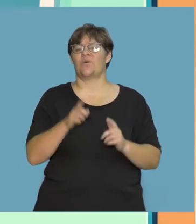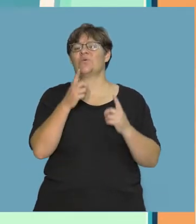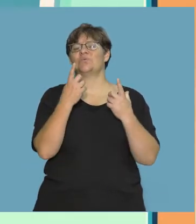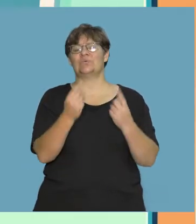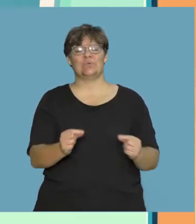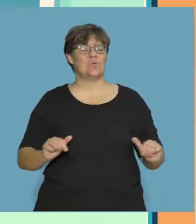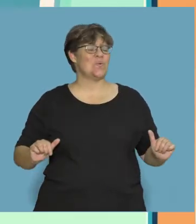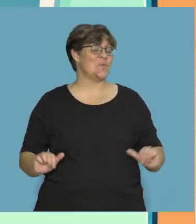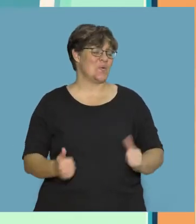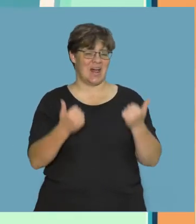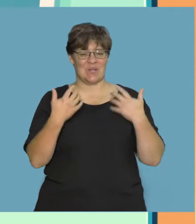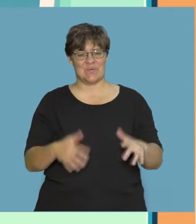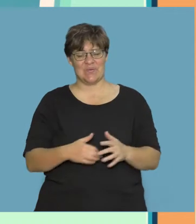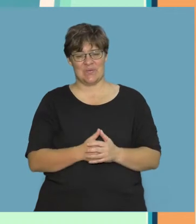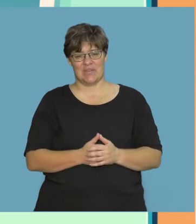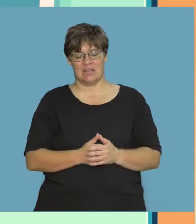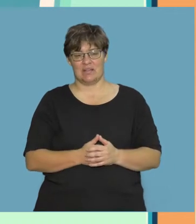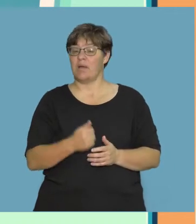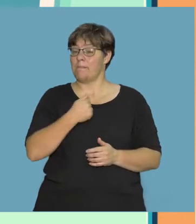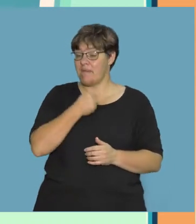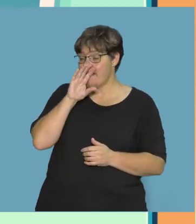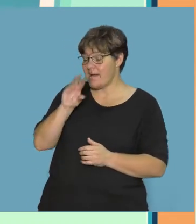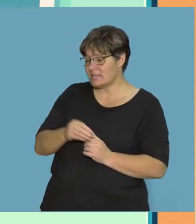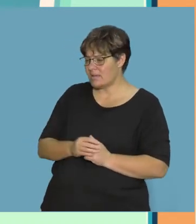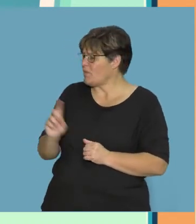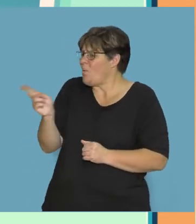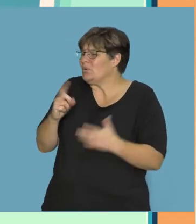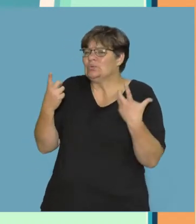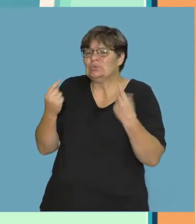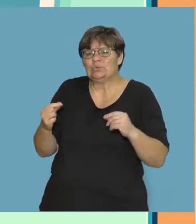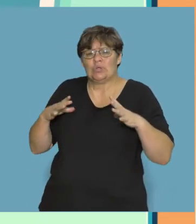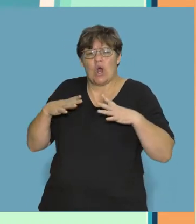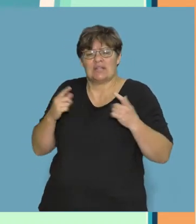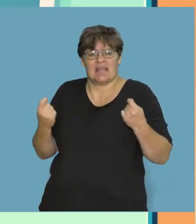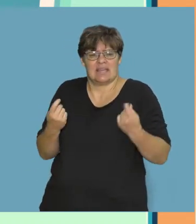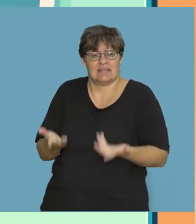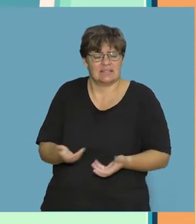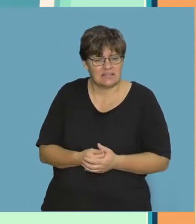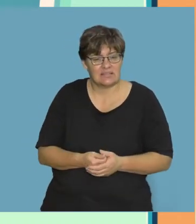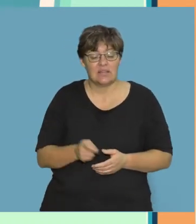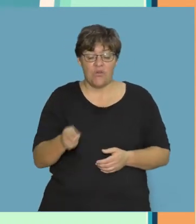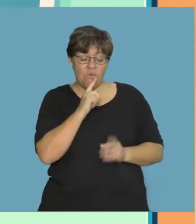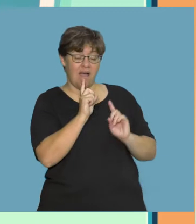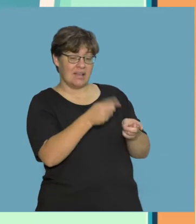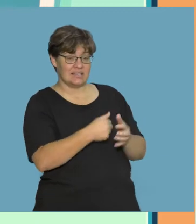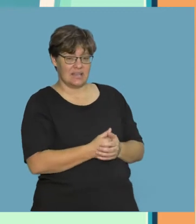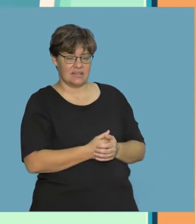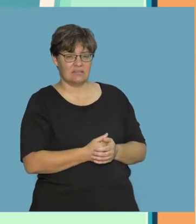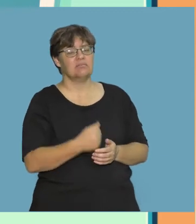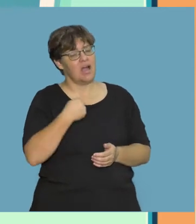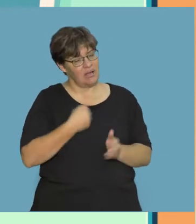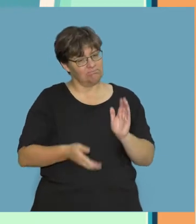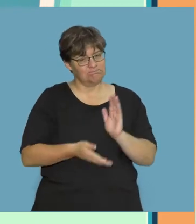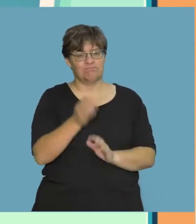You're doing so well I ask What did you do in the holidays? You answer